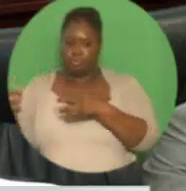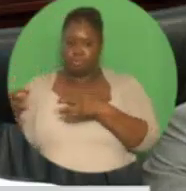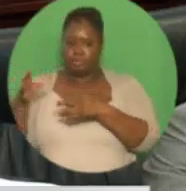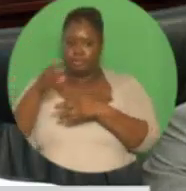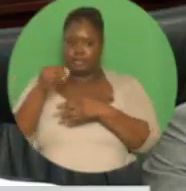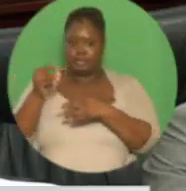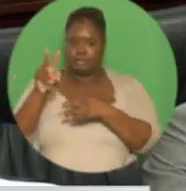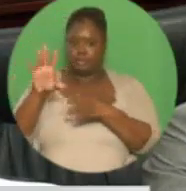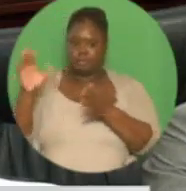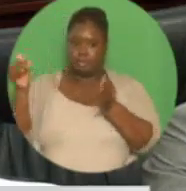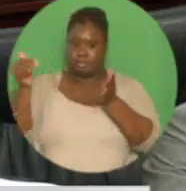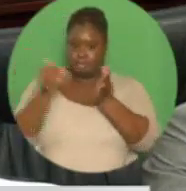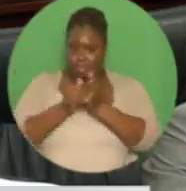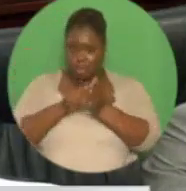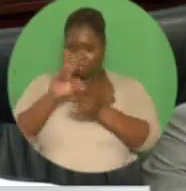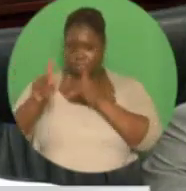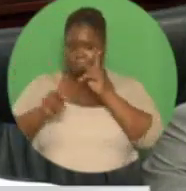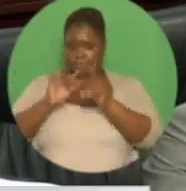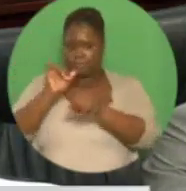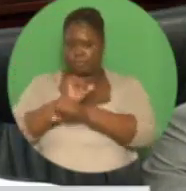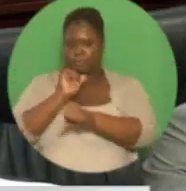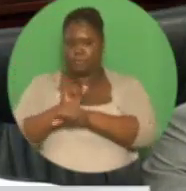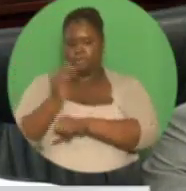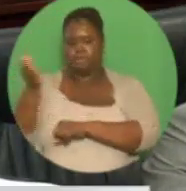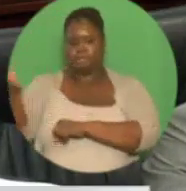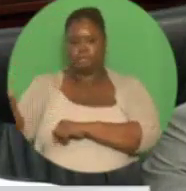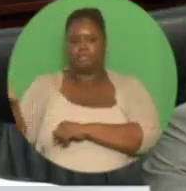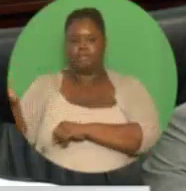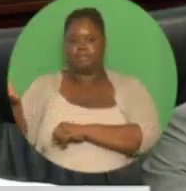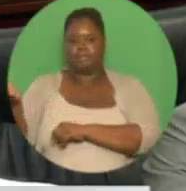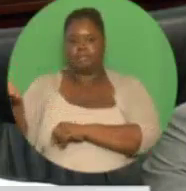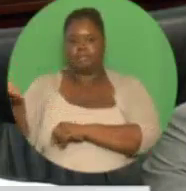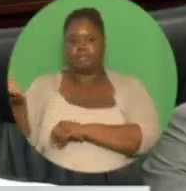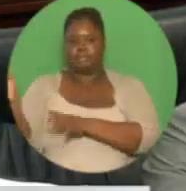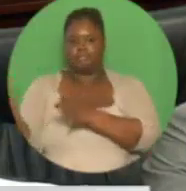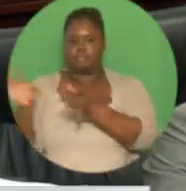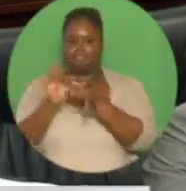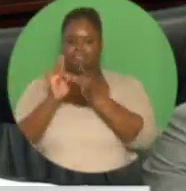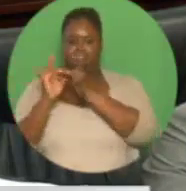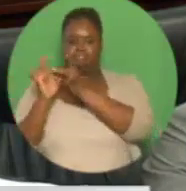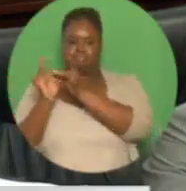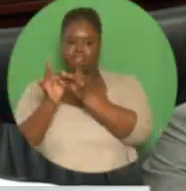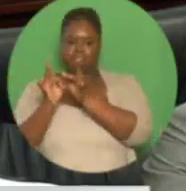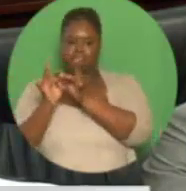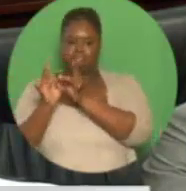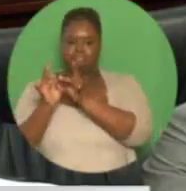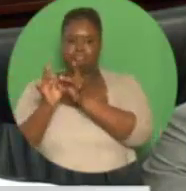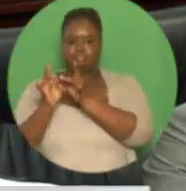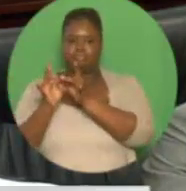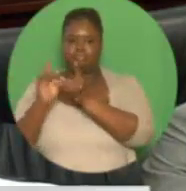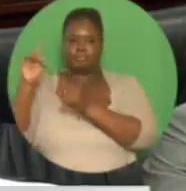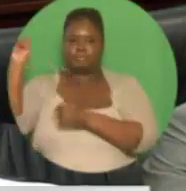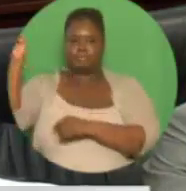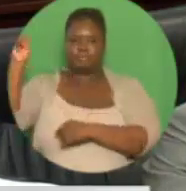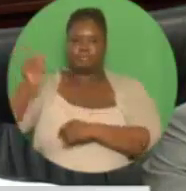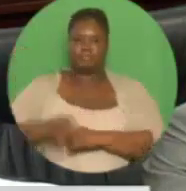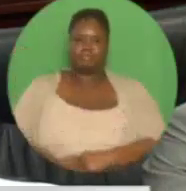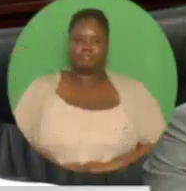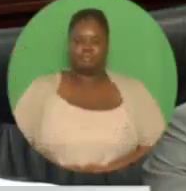,000 permanent employees, with significant linkages to the local economy. The economic impact